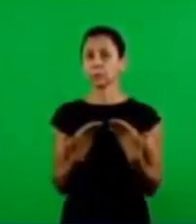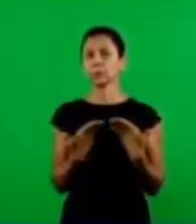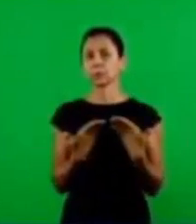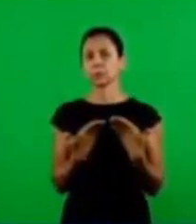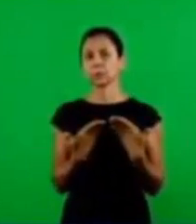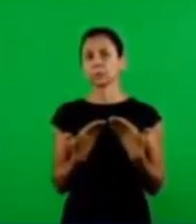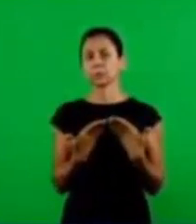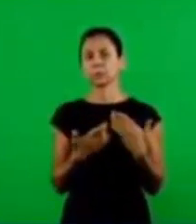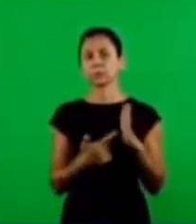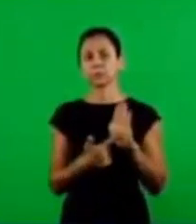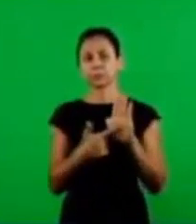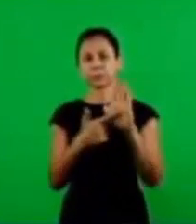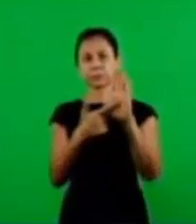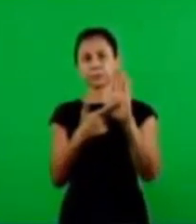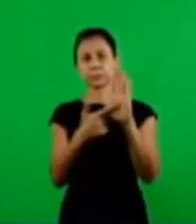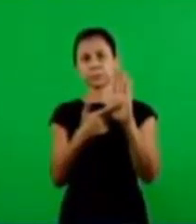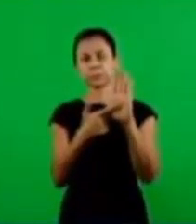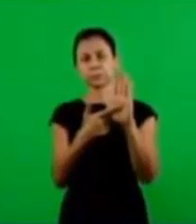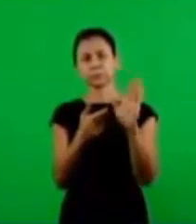brought here